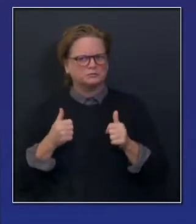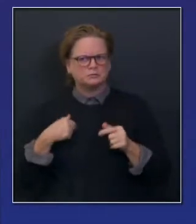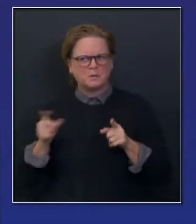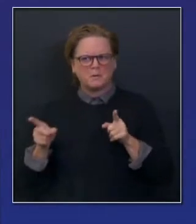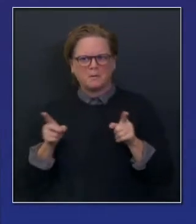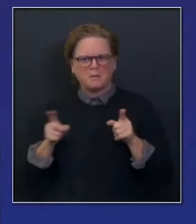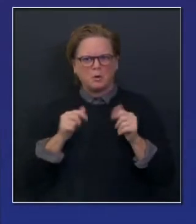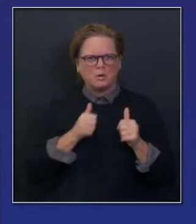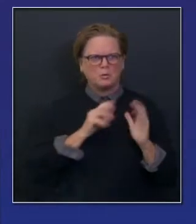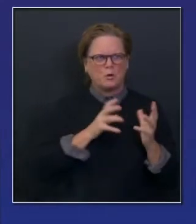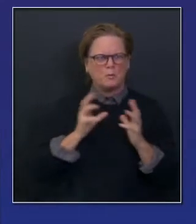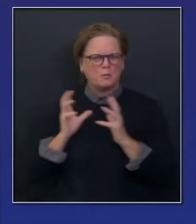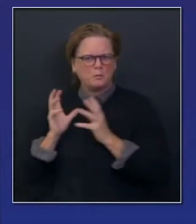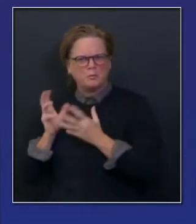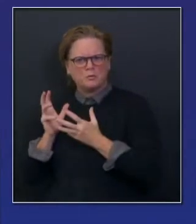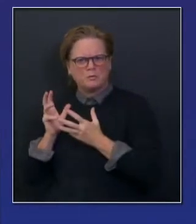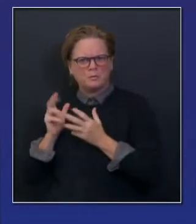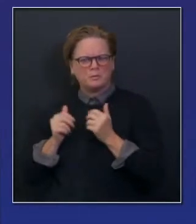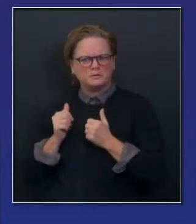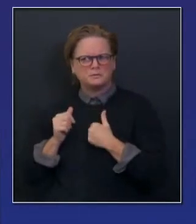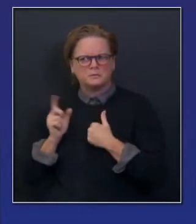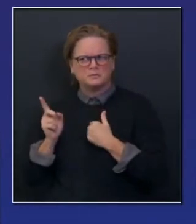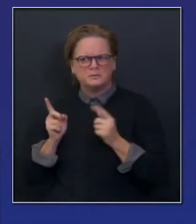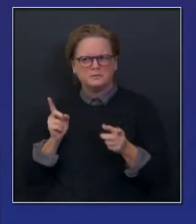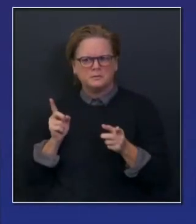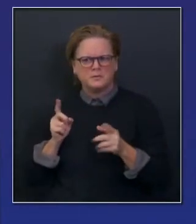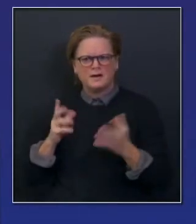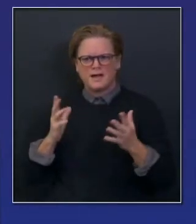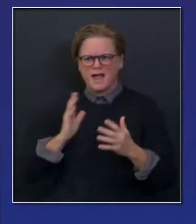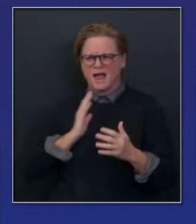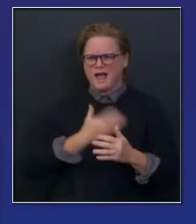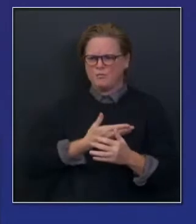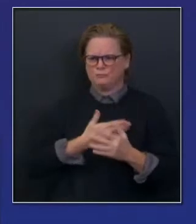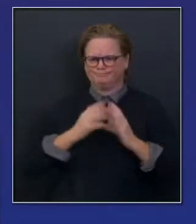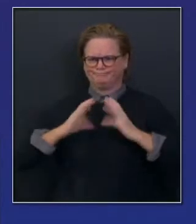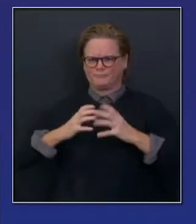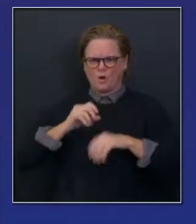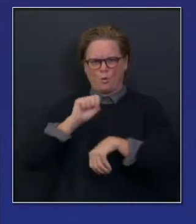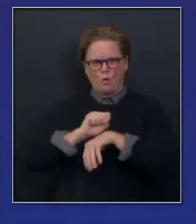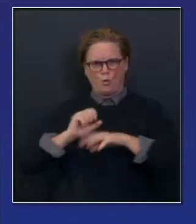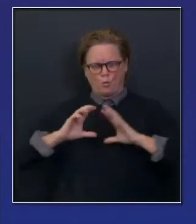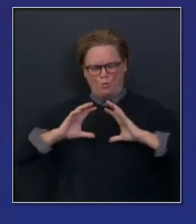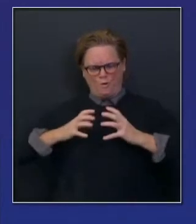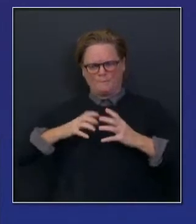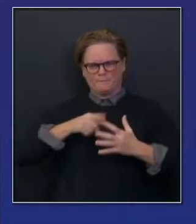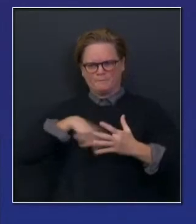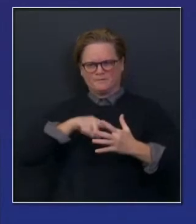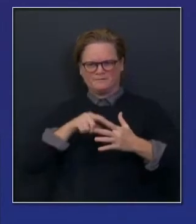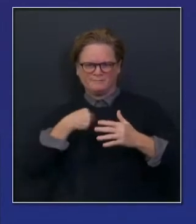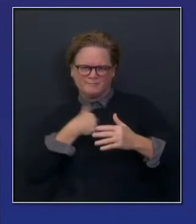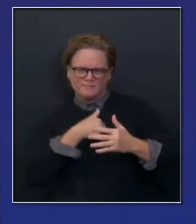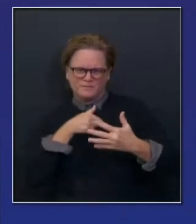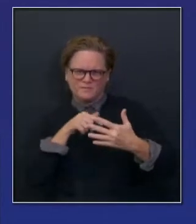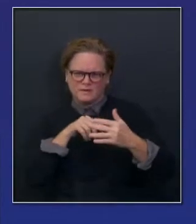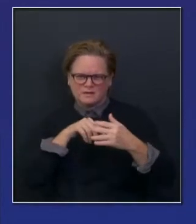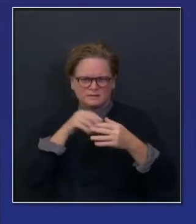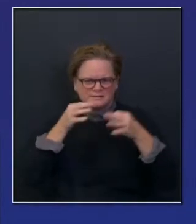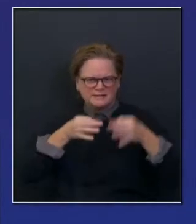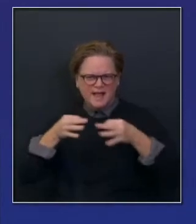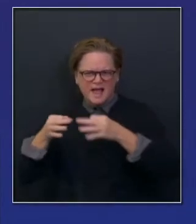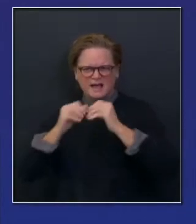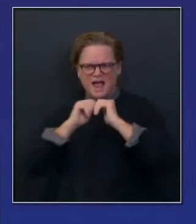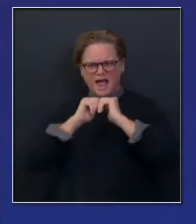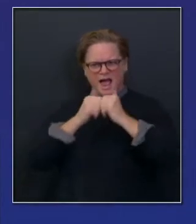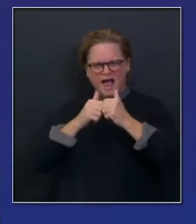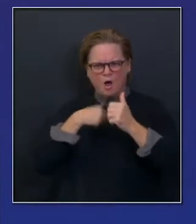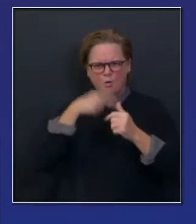A lot of work has already been done by the drafting guidelines work group. We're now socializing that in a very public forum. And people can